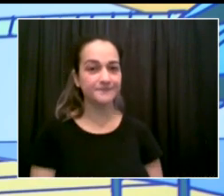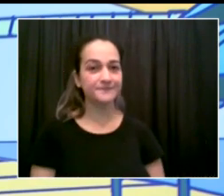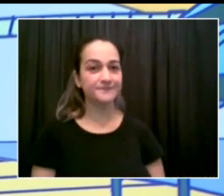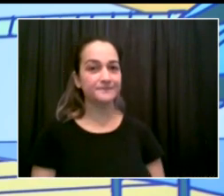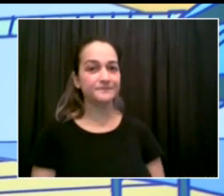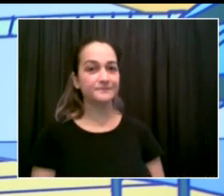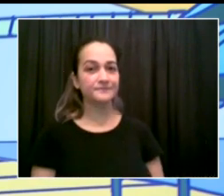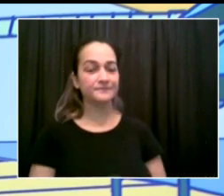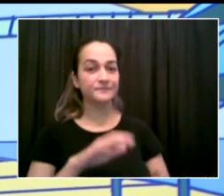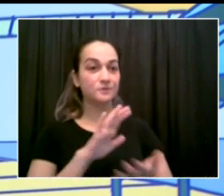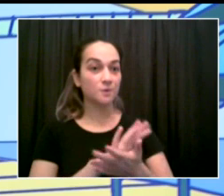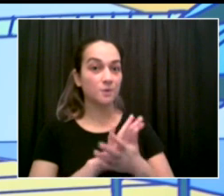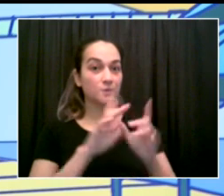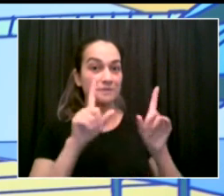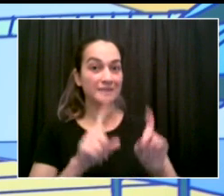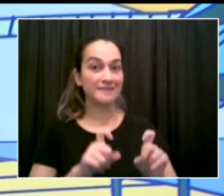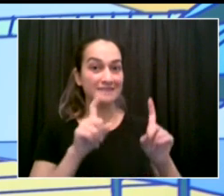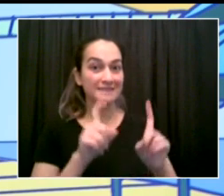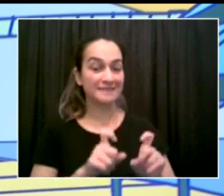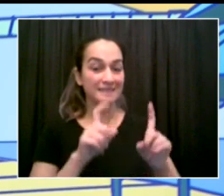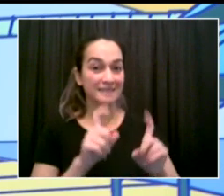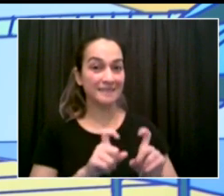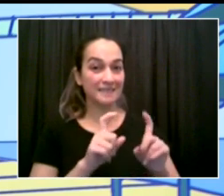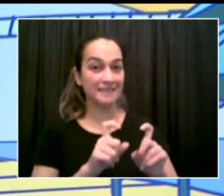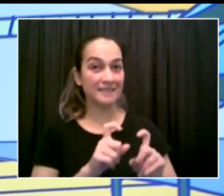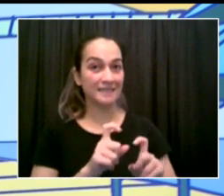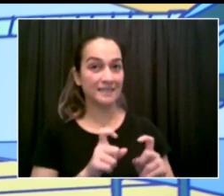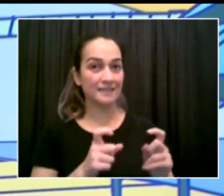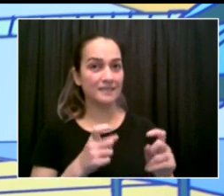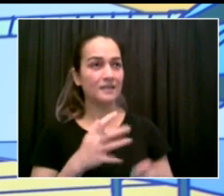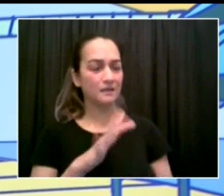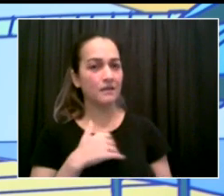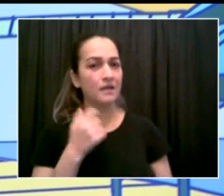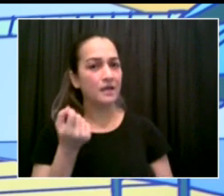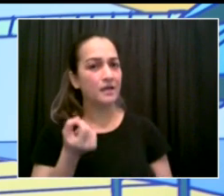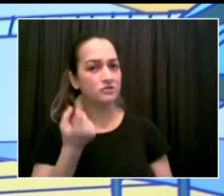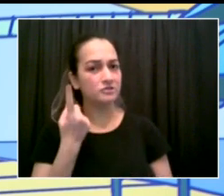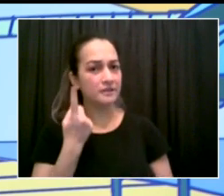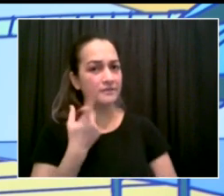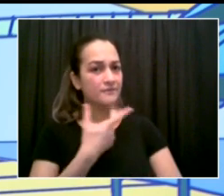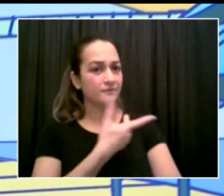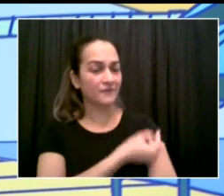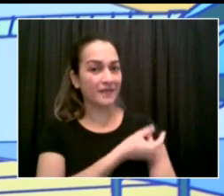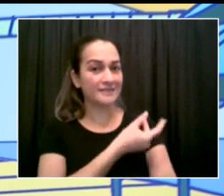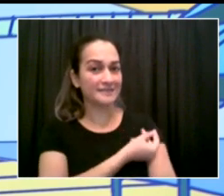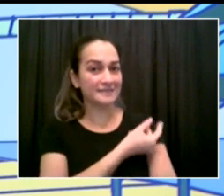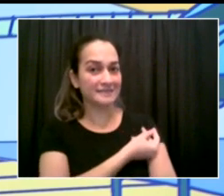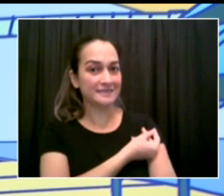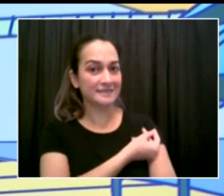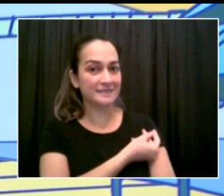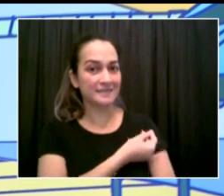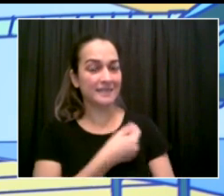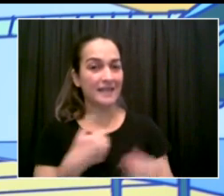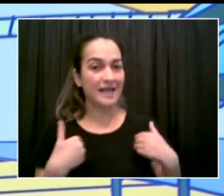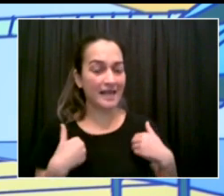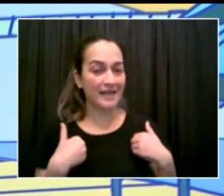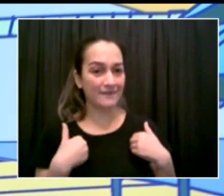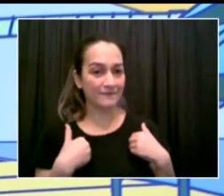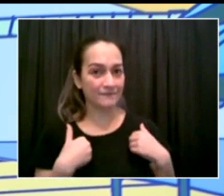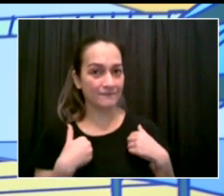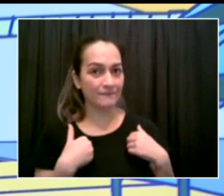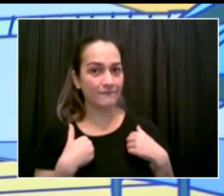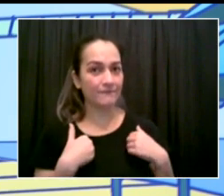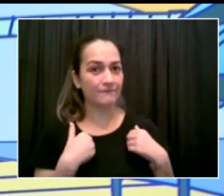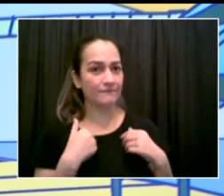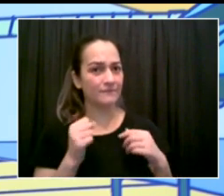the vaccine is a factor now, but it's not available to children under 12. That's all elementary school students pretty much in the